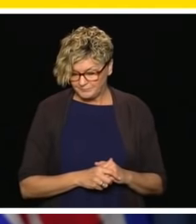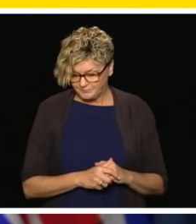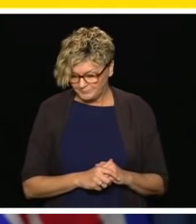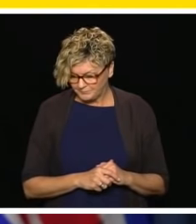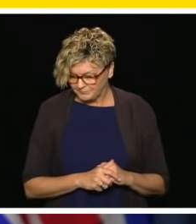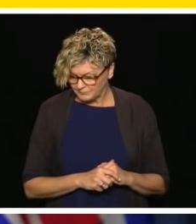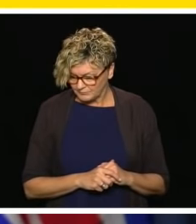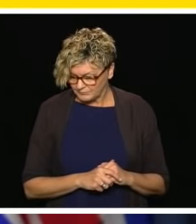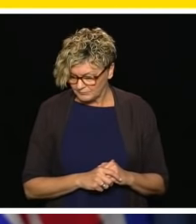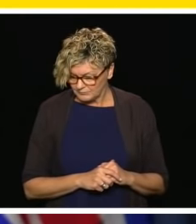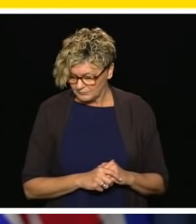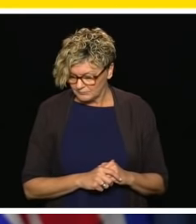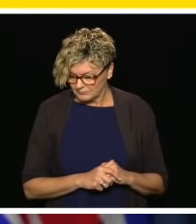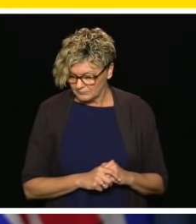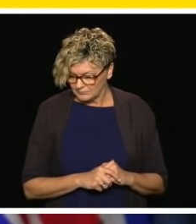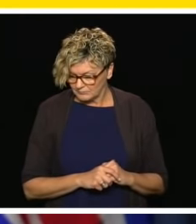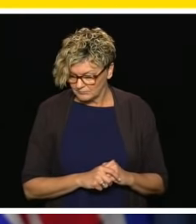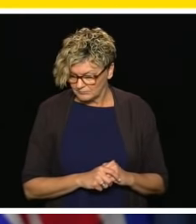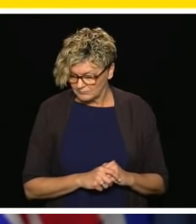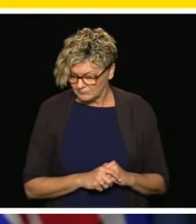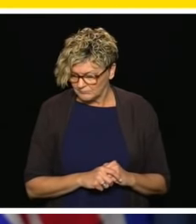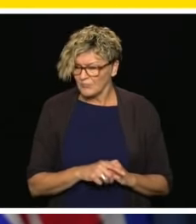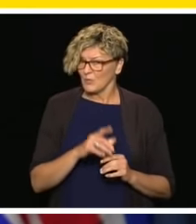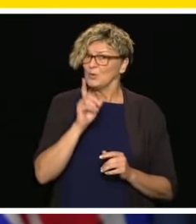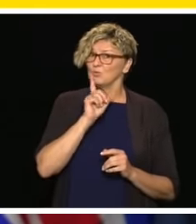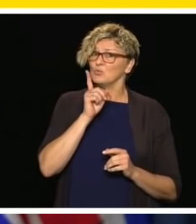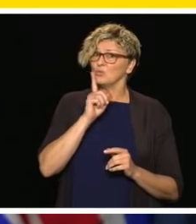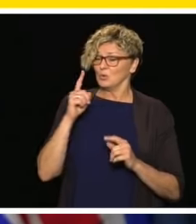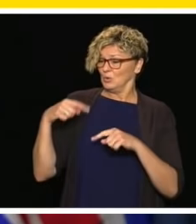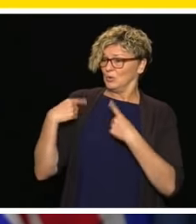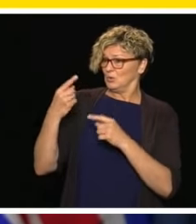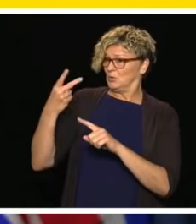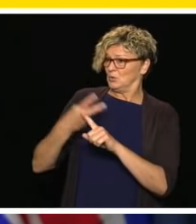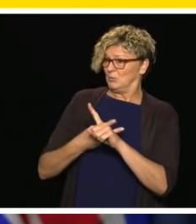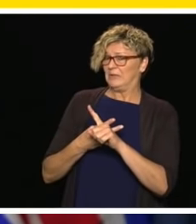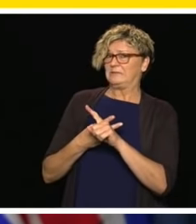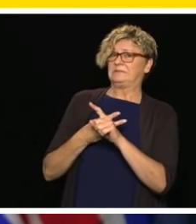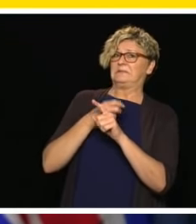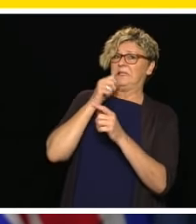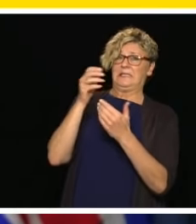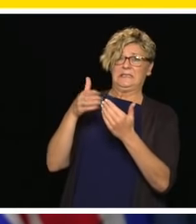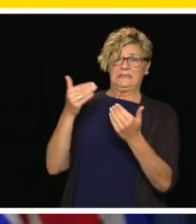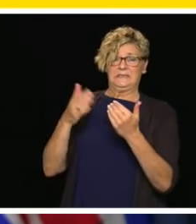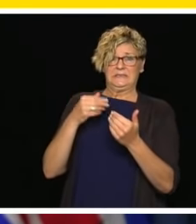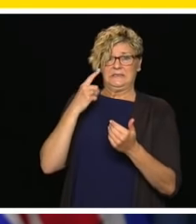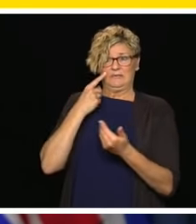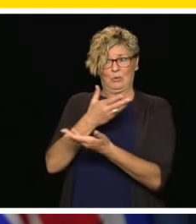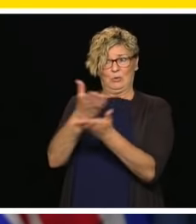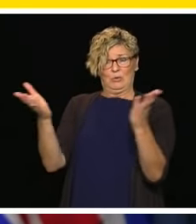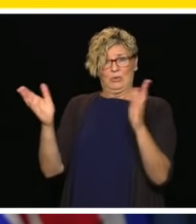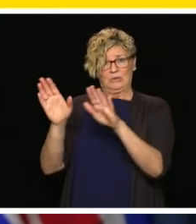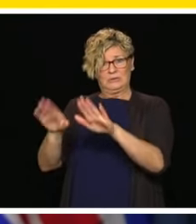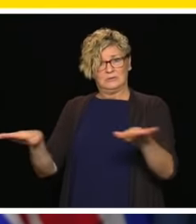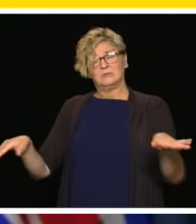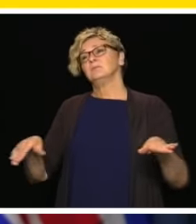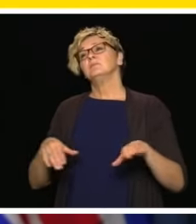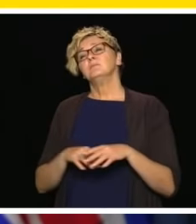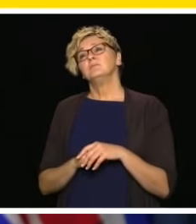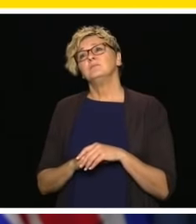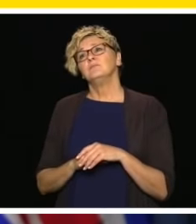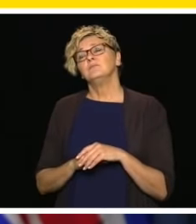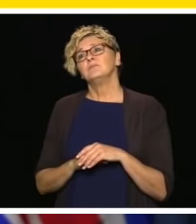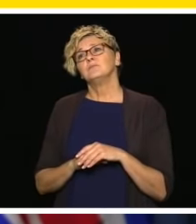member over the past while. This has been tough on kids and I'm glad you've acknowledged it. But